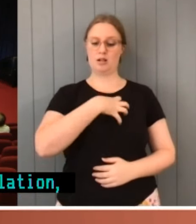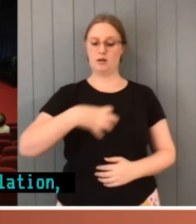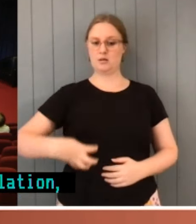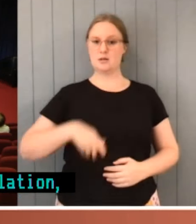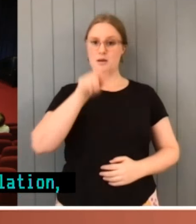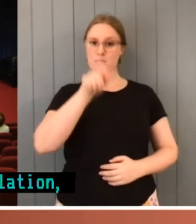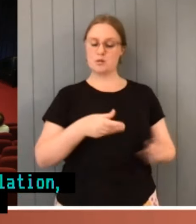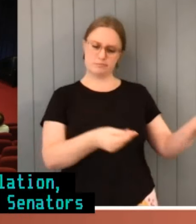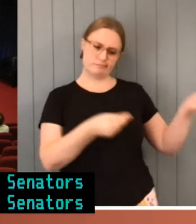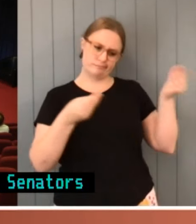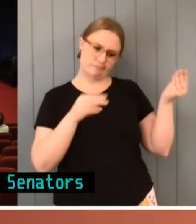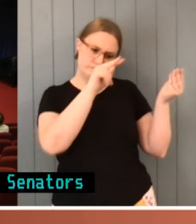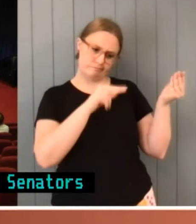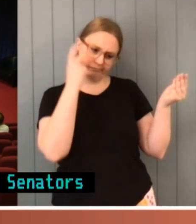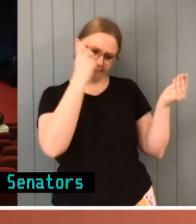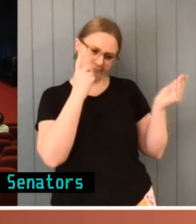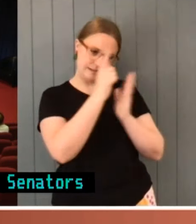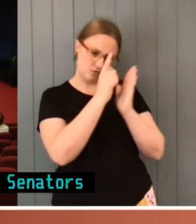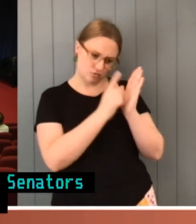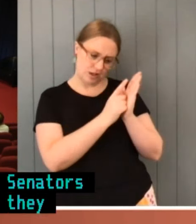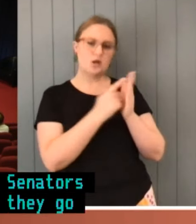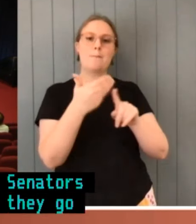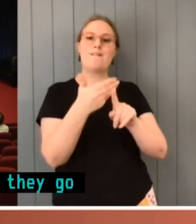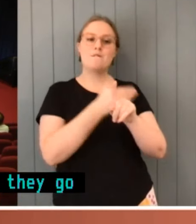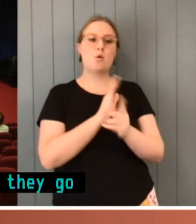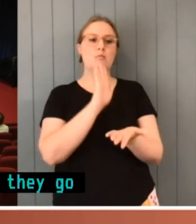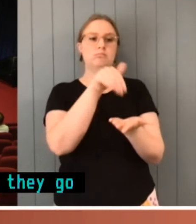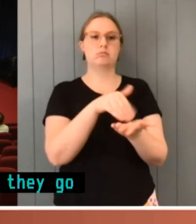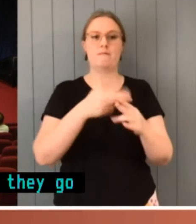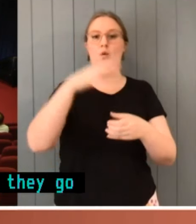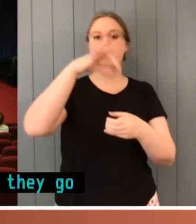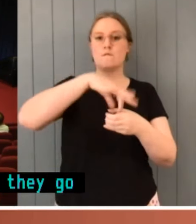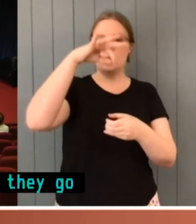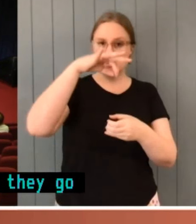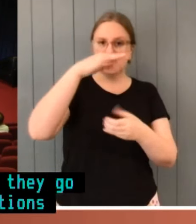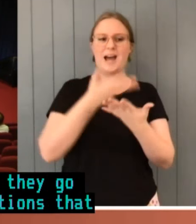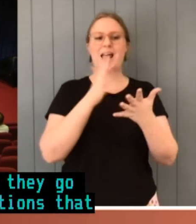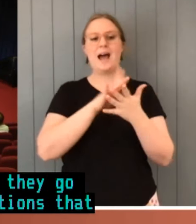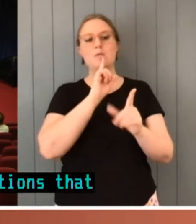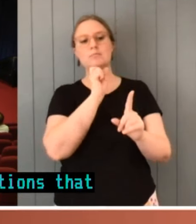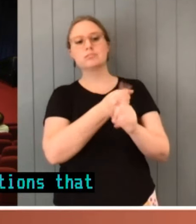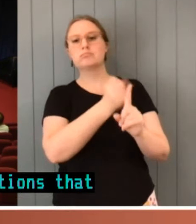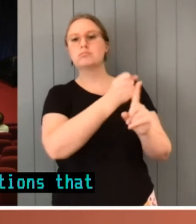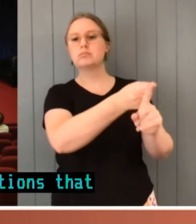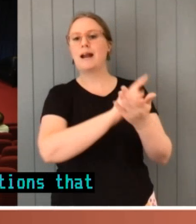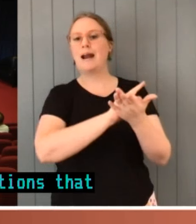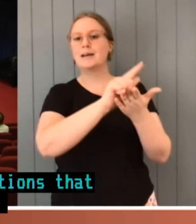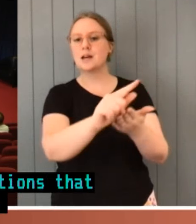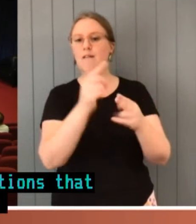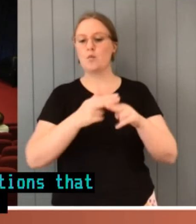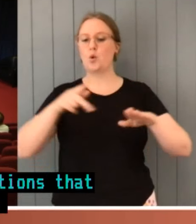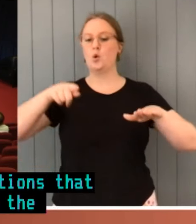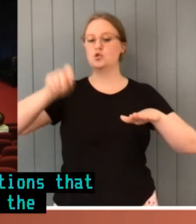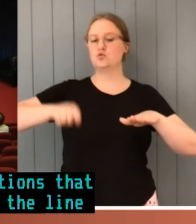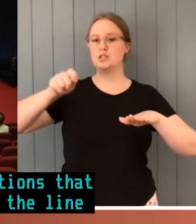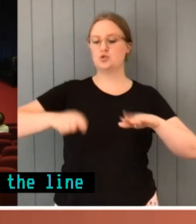to a vote and the implications that can have further down the line for judicial review. I'm wondering if you think